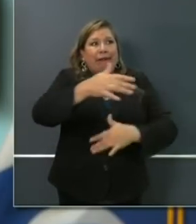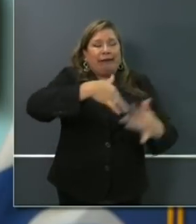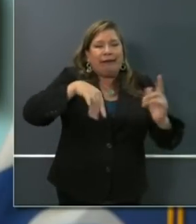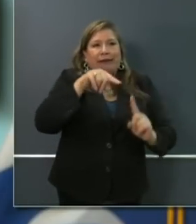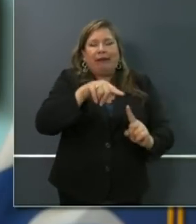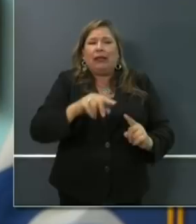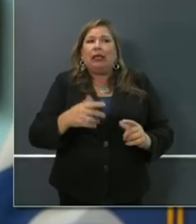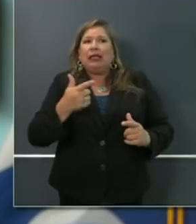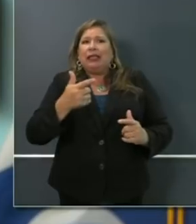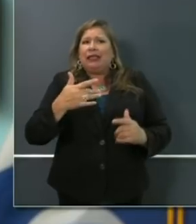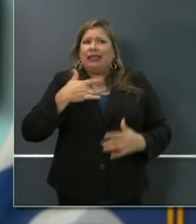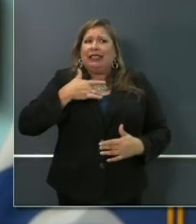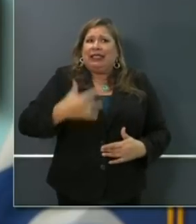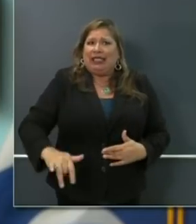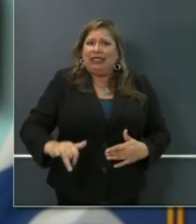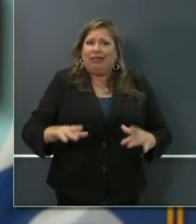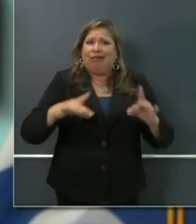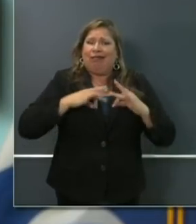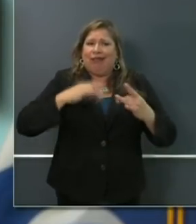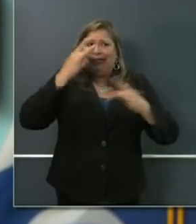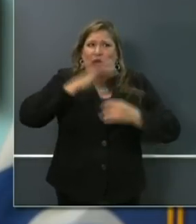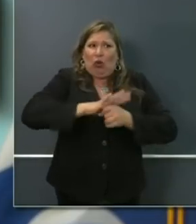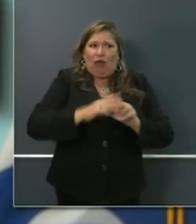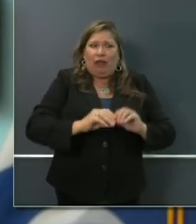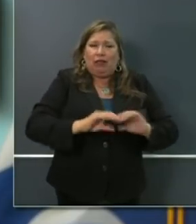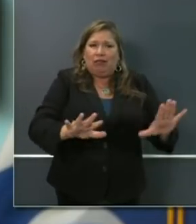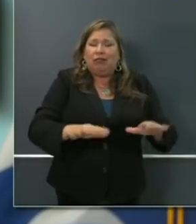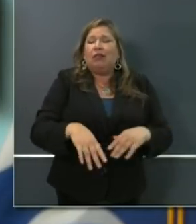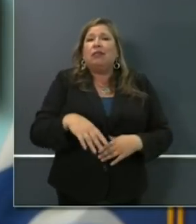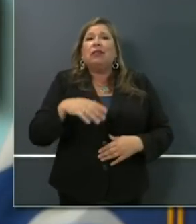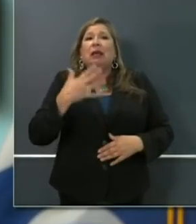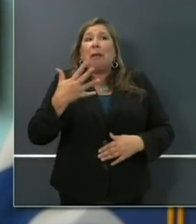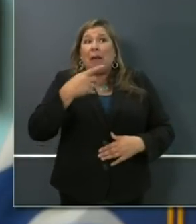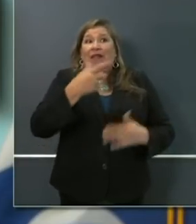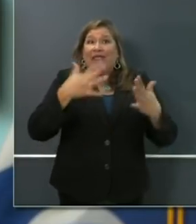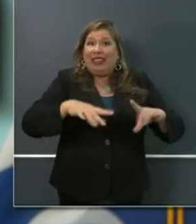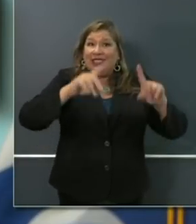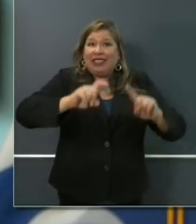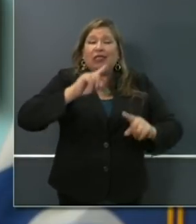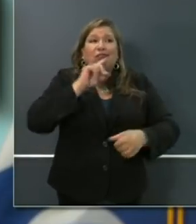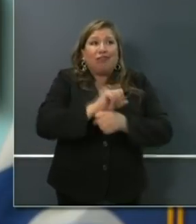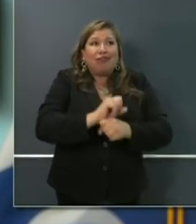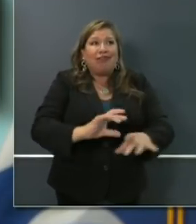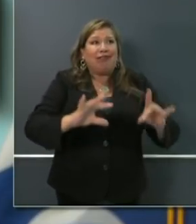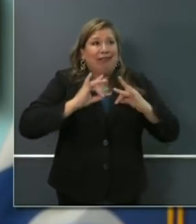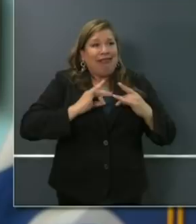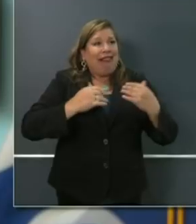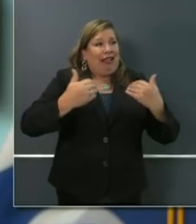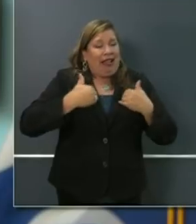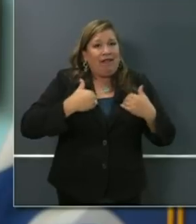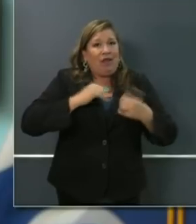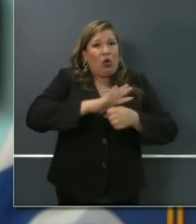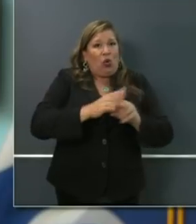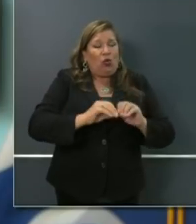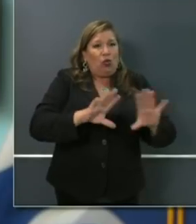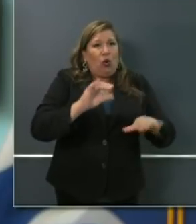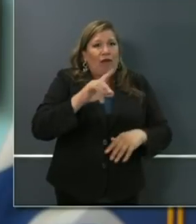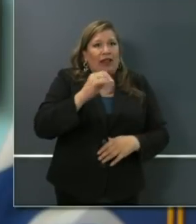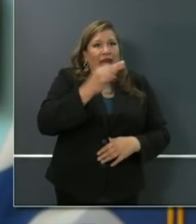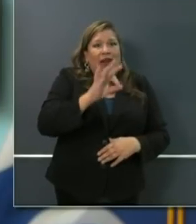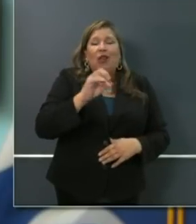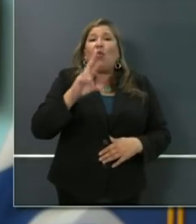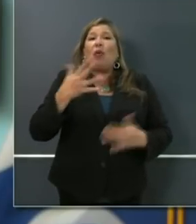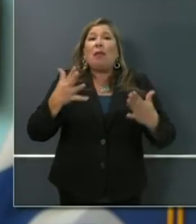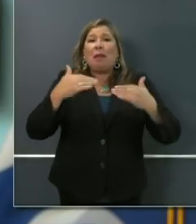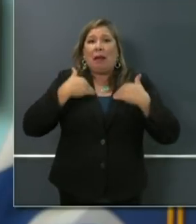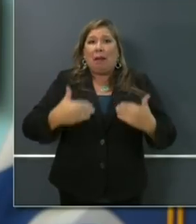of COVID-19, uh, or have tested positive or have compromised, compromised immune systems. Uh, we have now